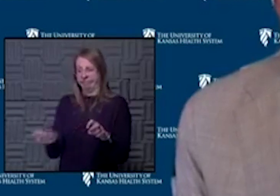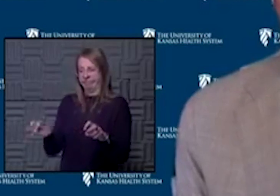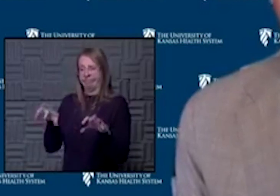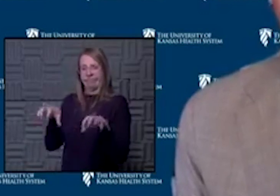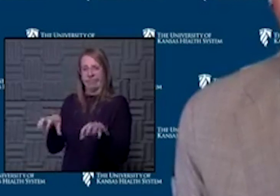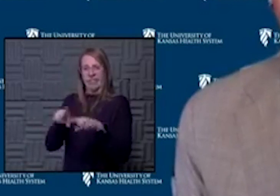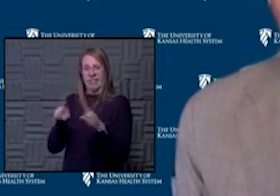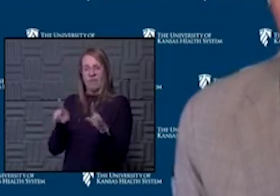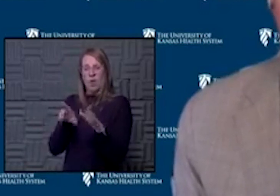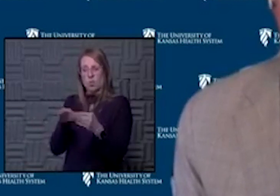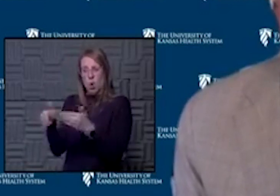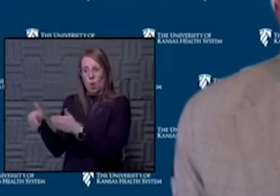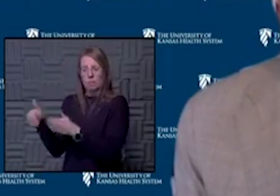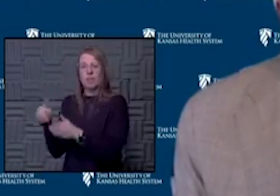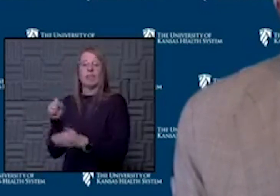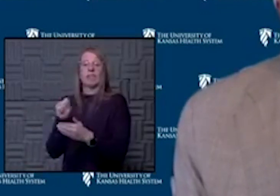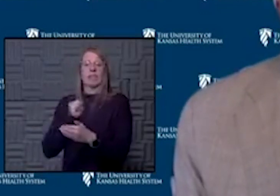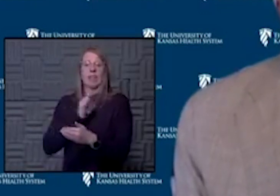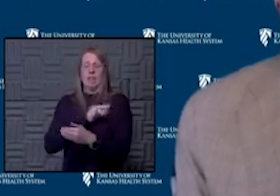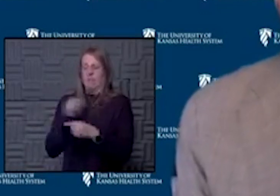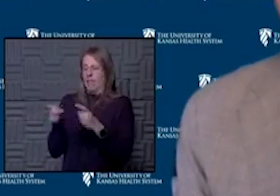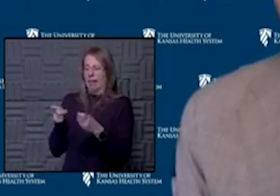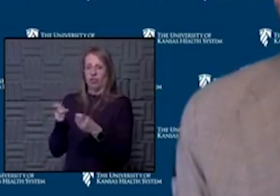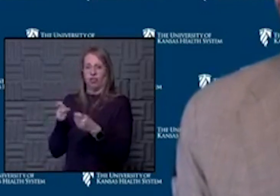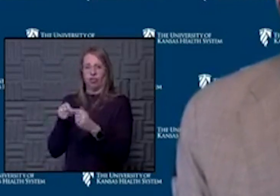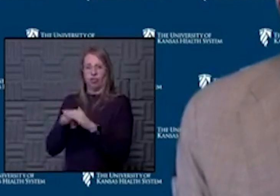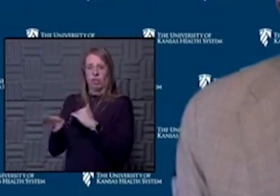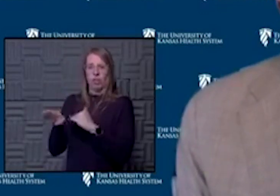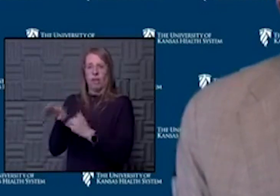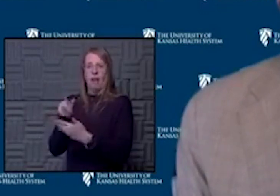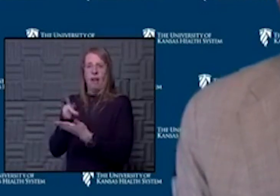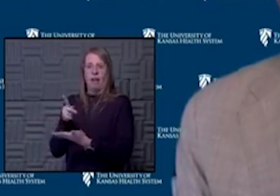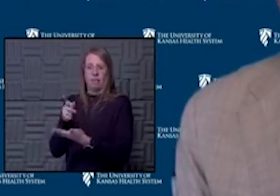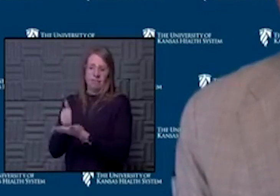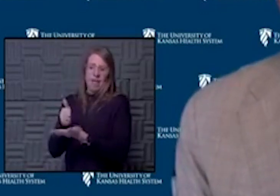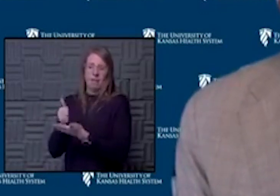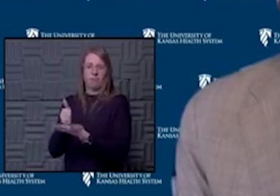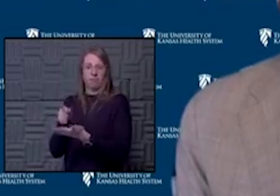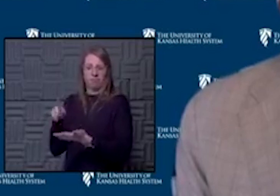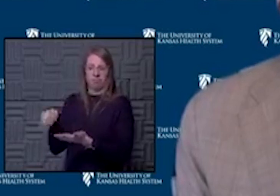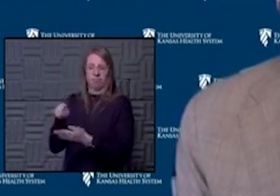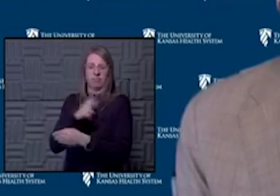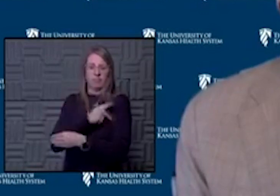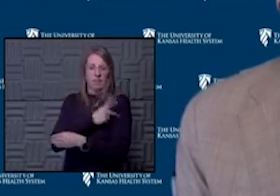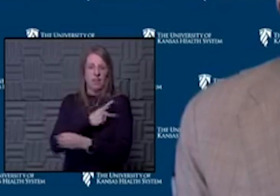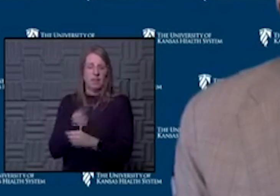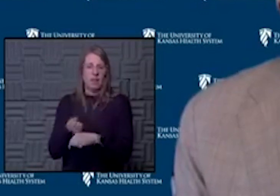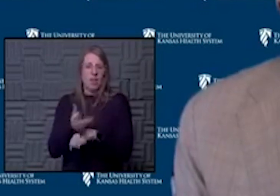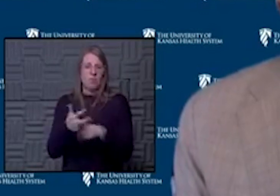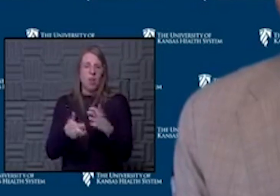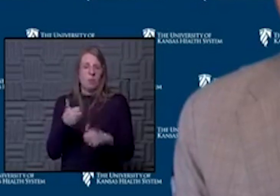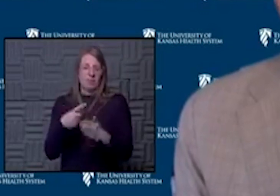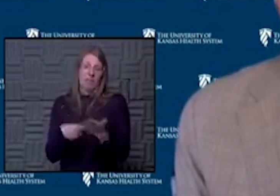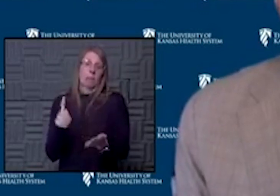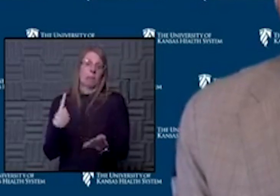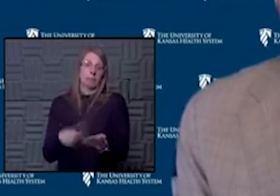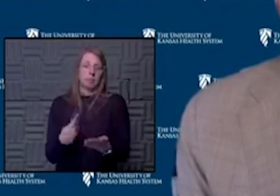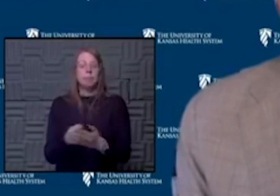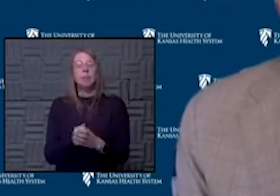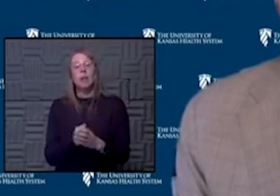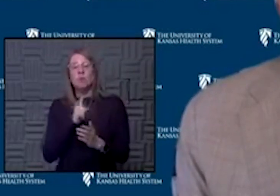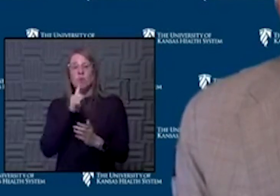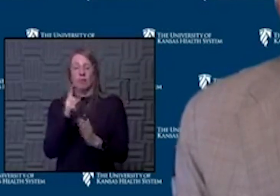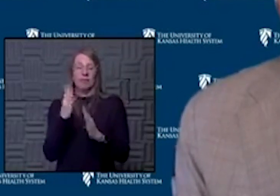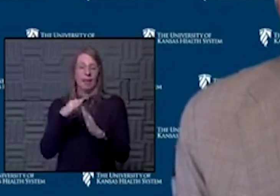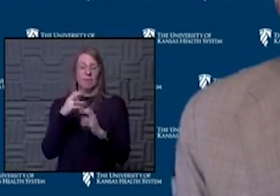different set of rooms and manage the staff coming in. And so that's been hard for some places, and it has caused us problems at times. The bigger problem has